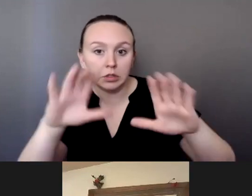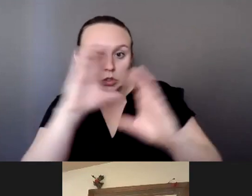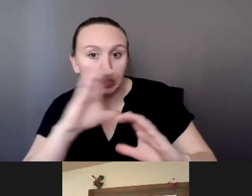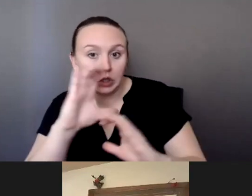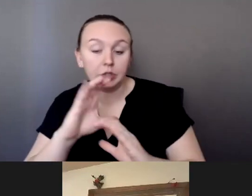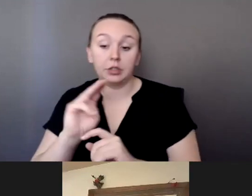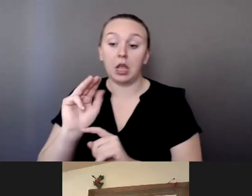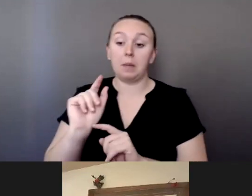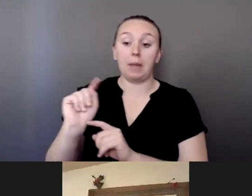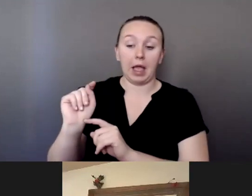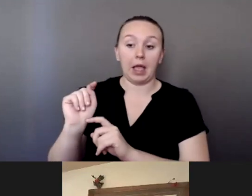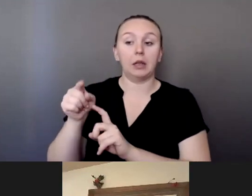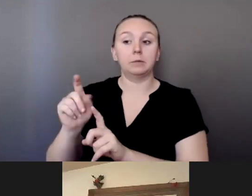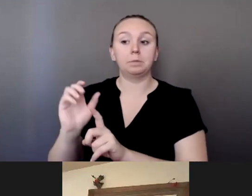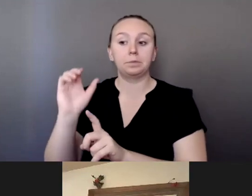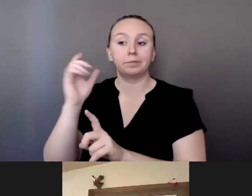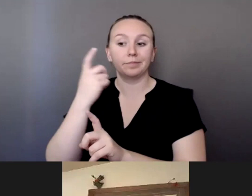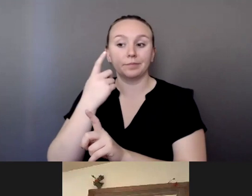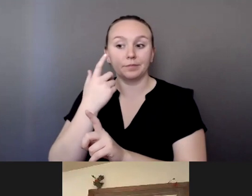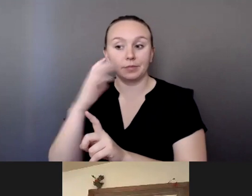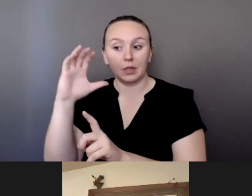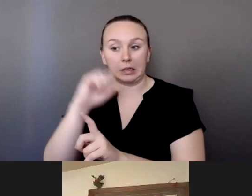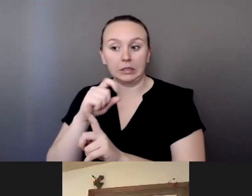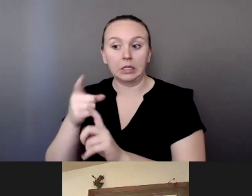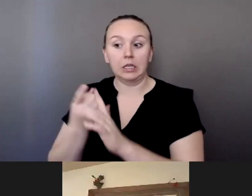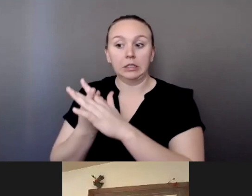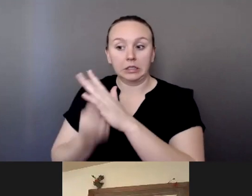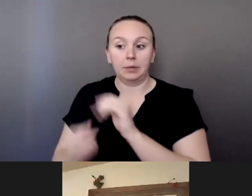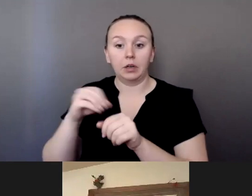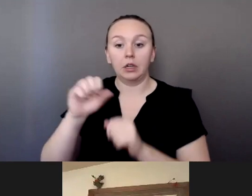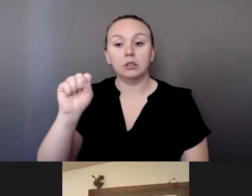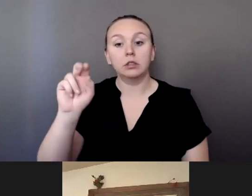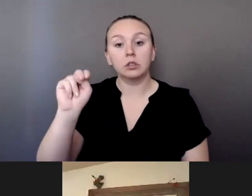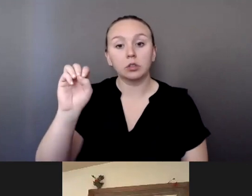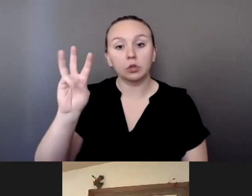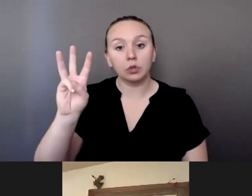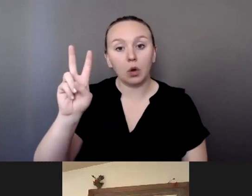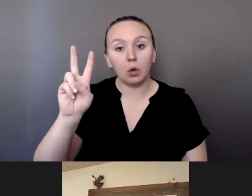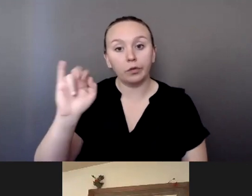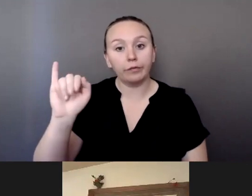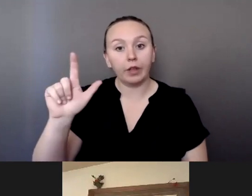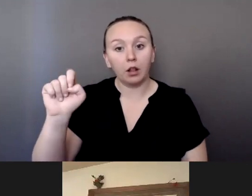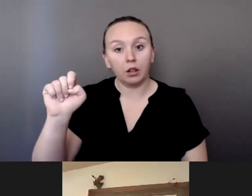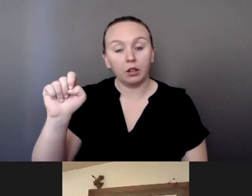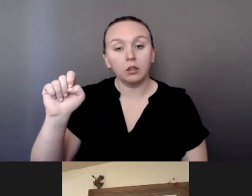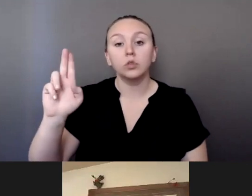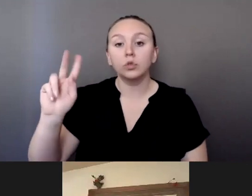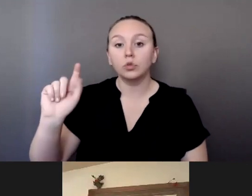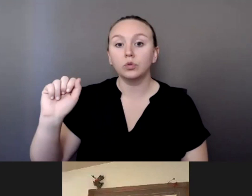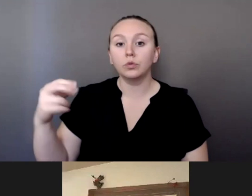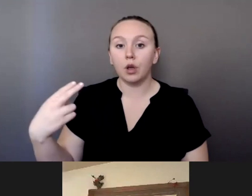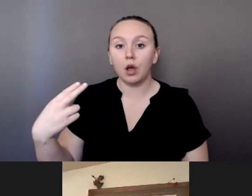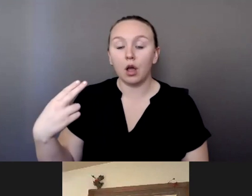disappeared in Snowville, Utah on the